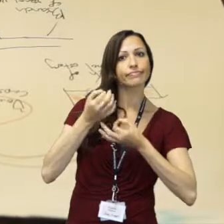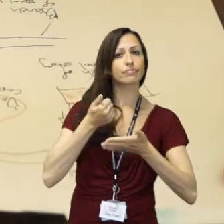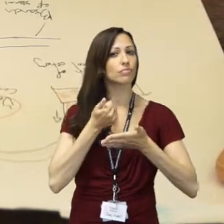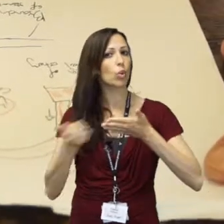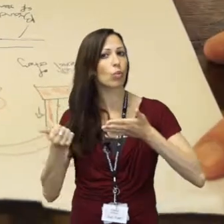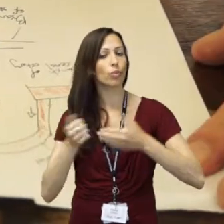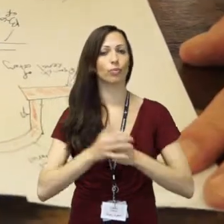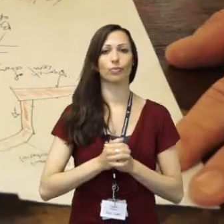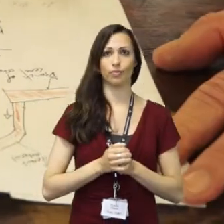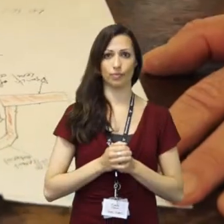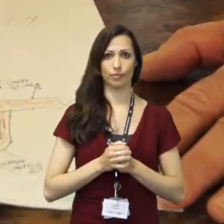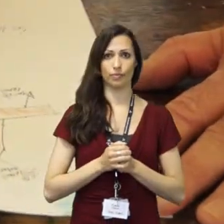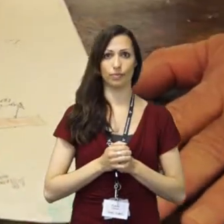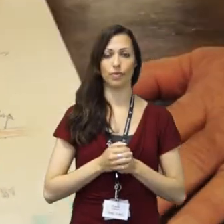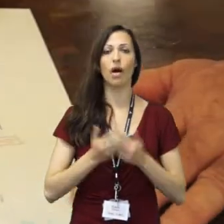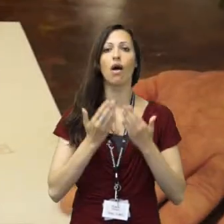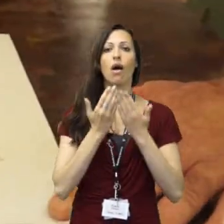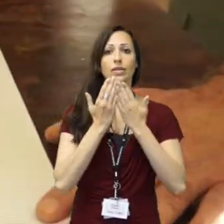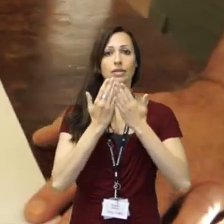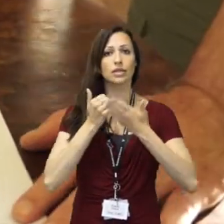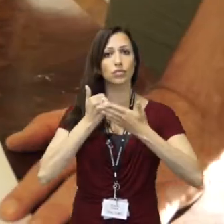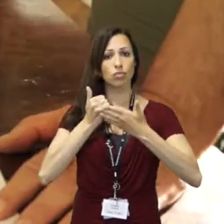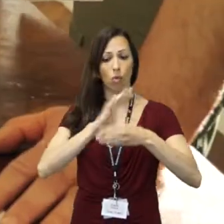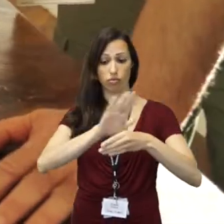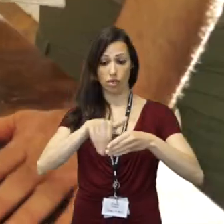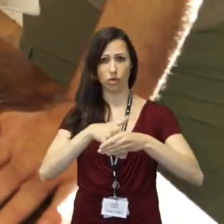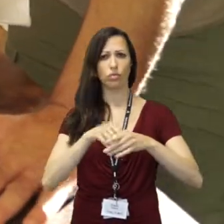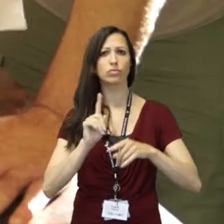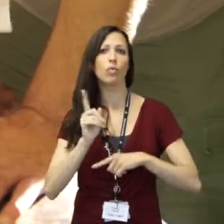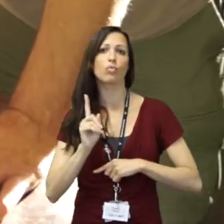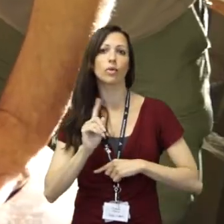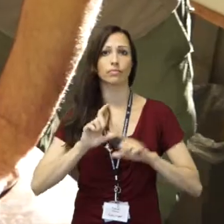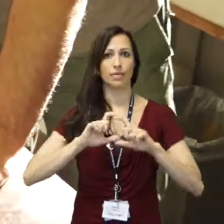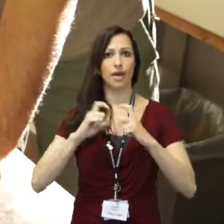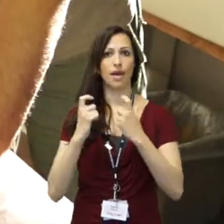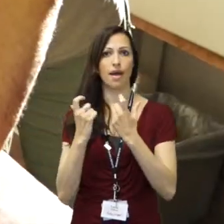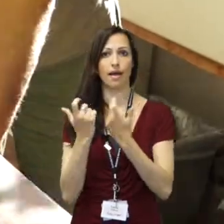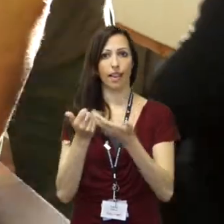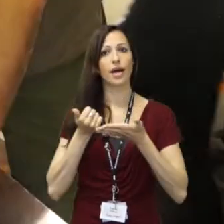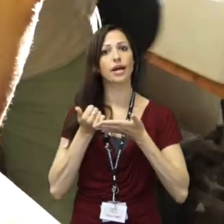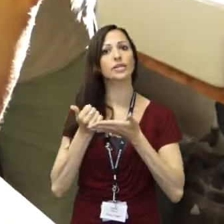As part of study support, we also support in the classes within your area of study.